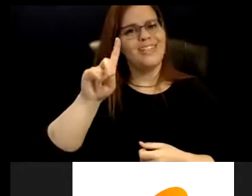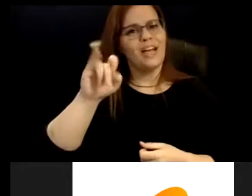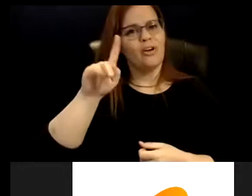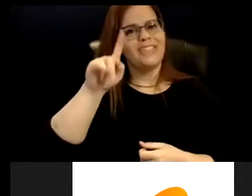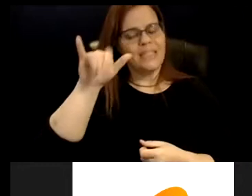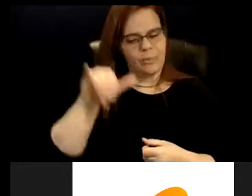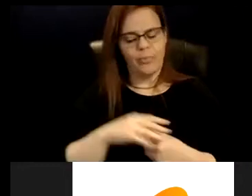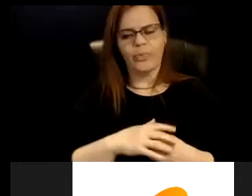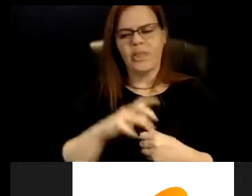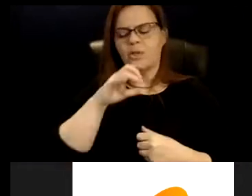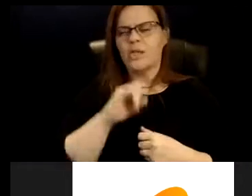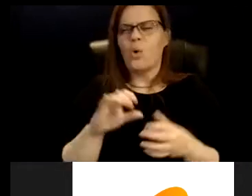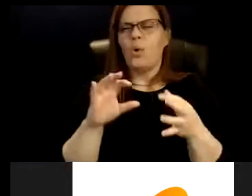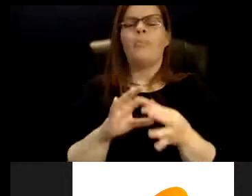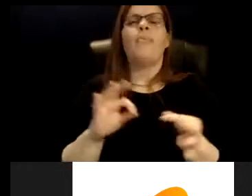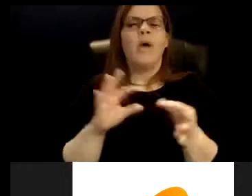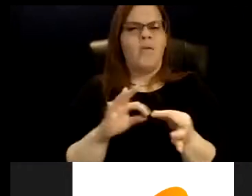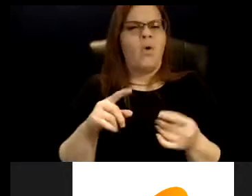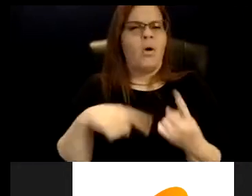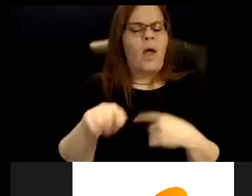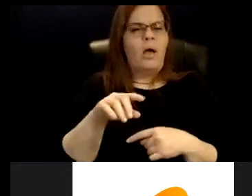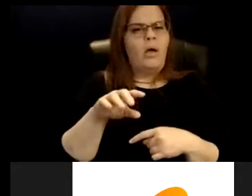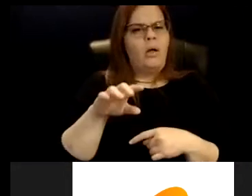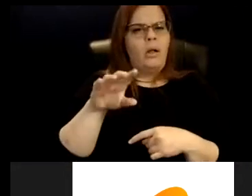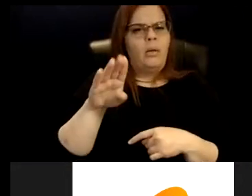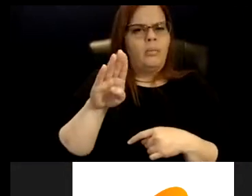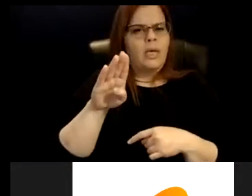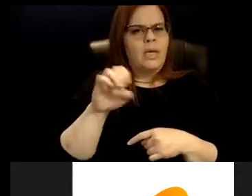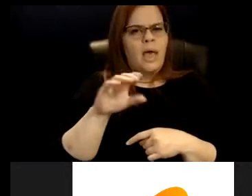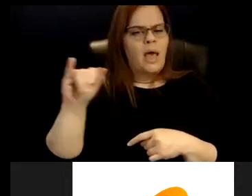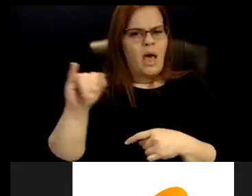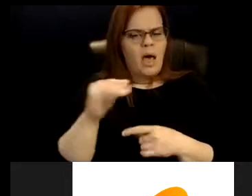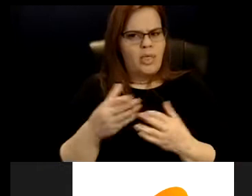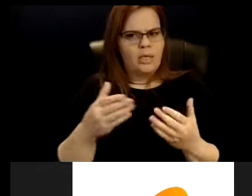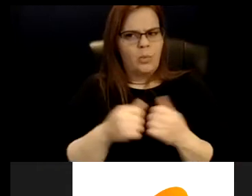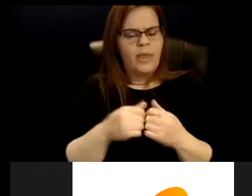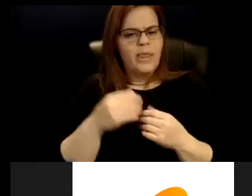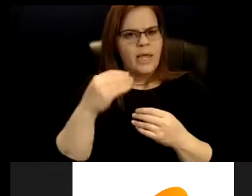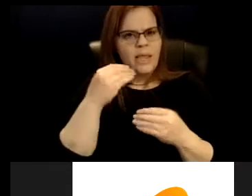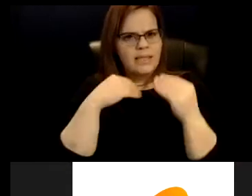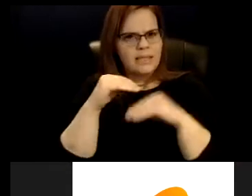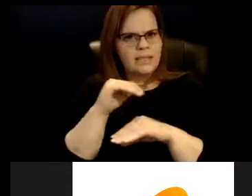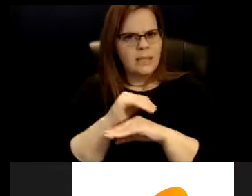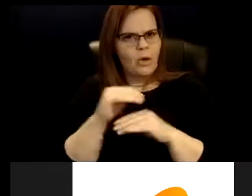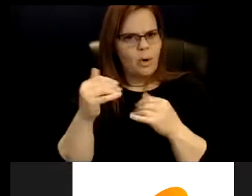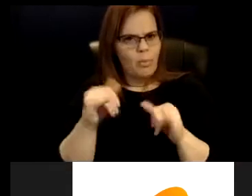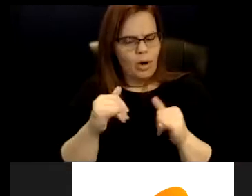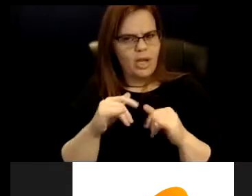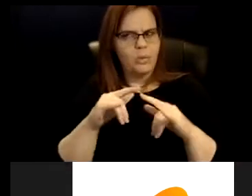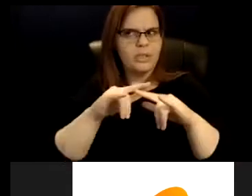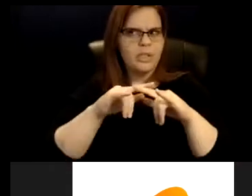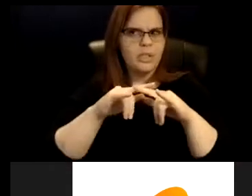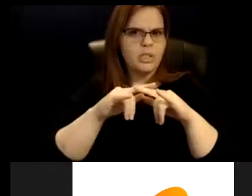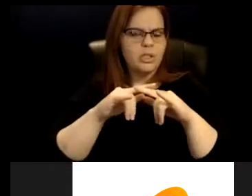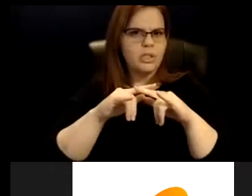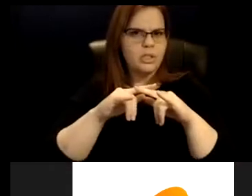metaphor around sort of, uh, D-E-N-I, uh, being sort of like a dinner party. And so the diversity is that